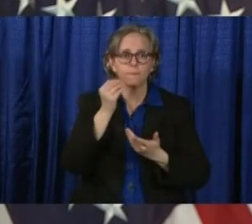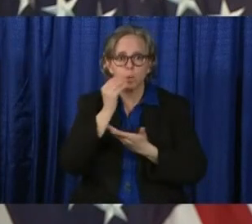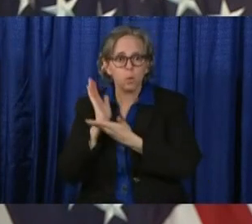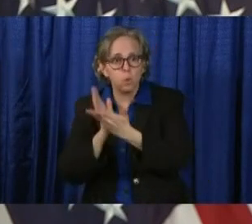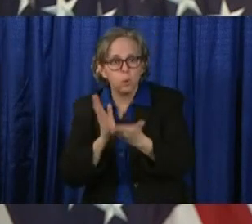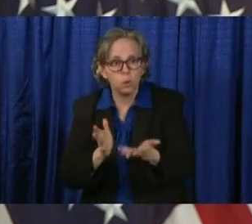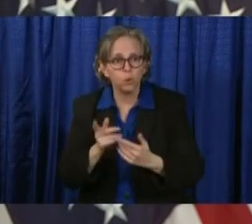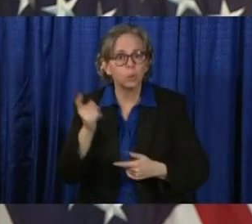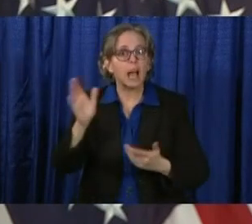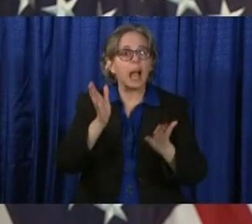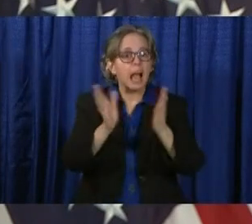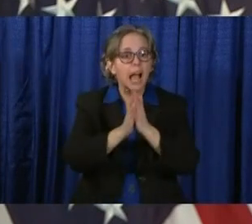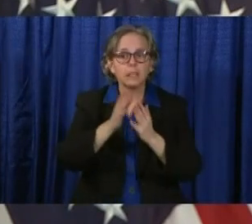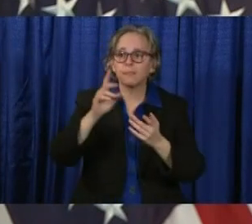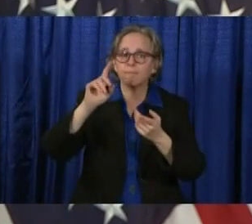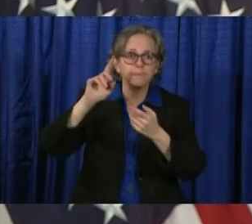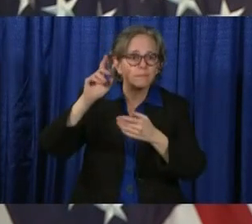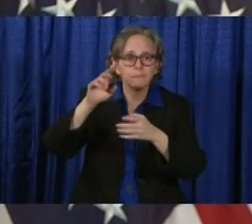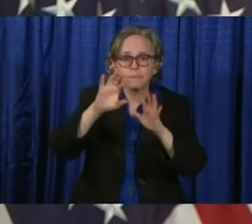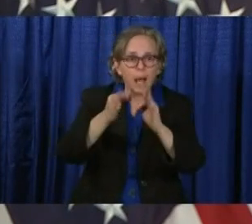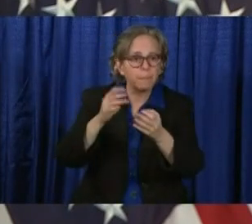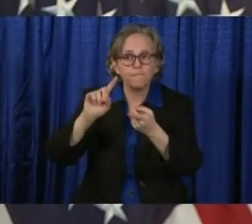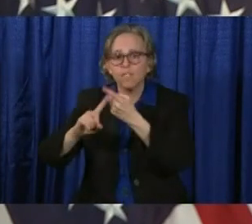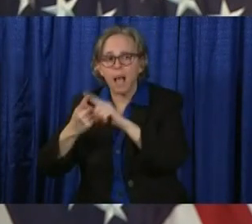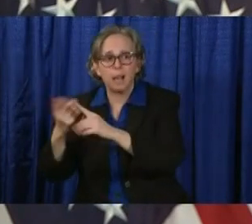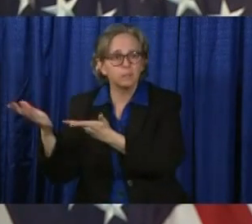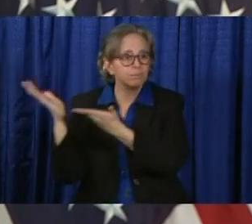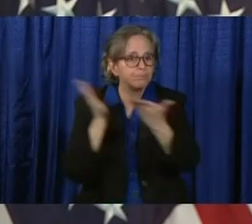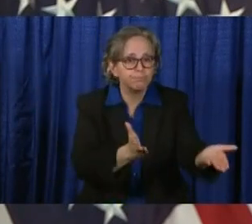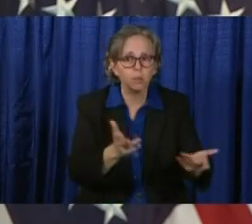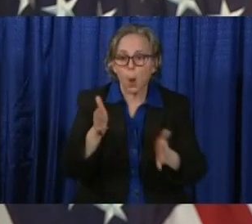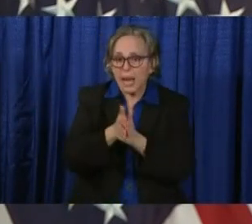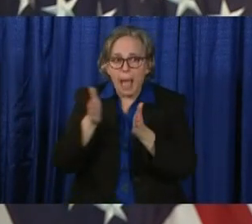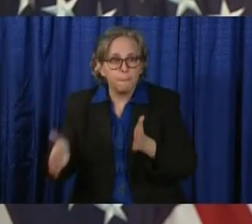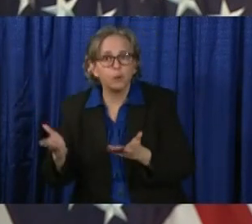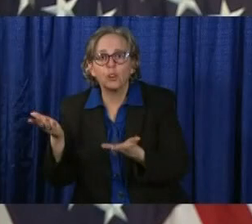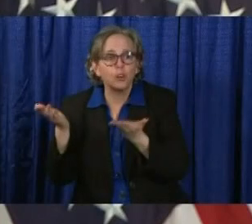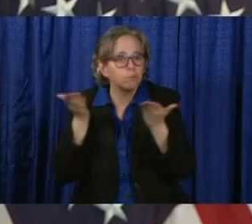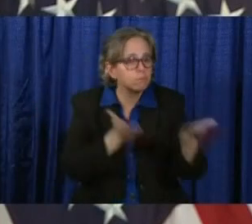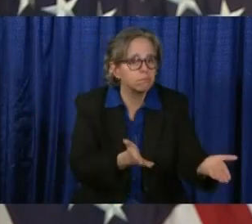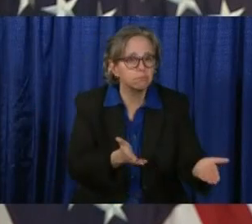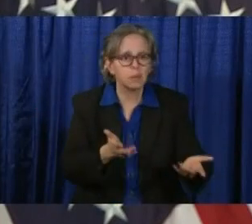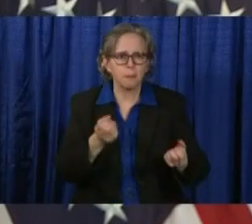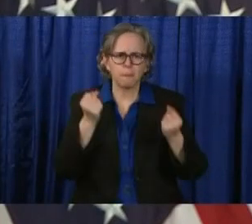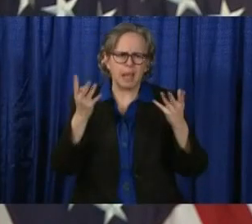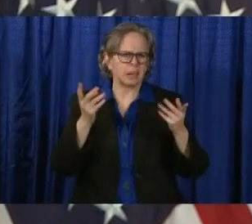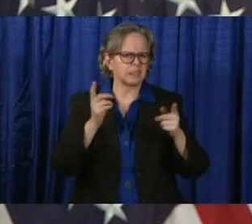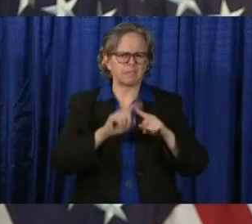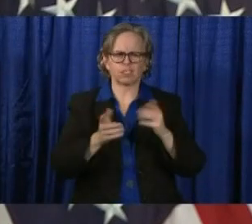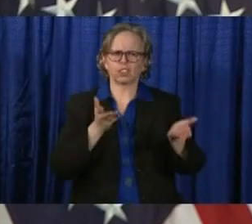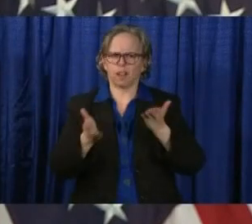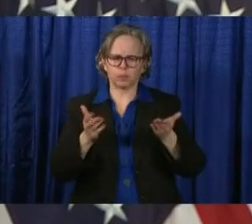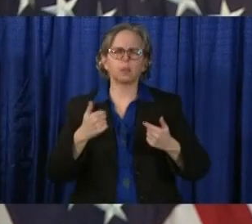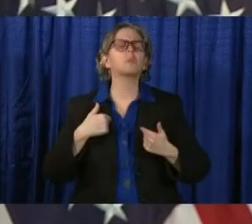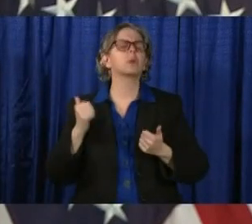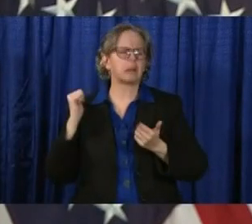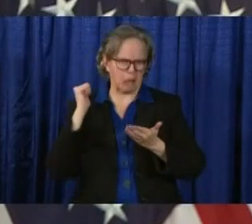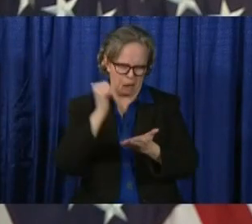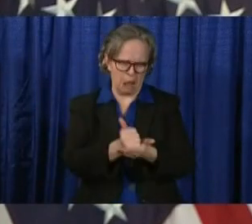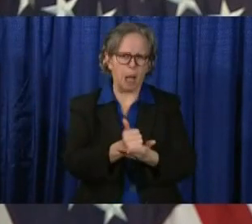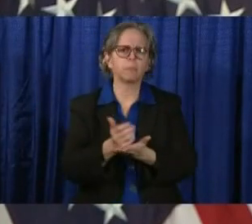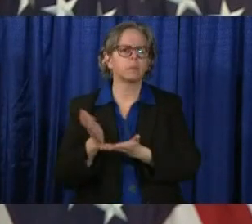Ask a neighbor or family member. It's one of the many charitable services that can help you get what you need while you're at home.